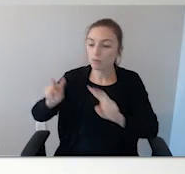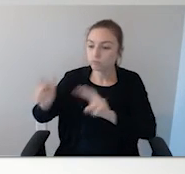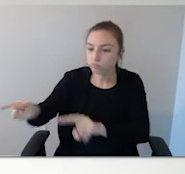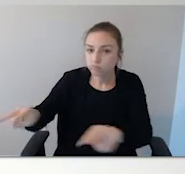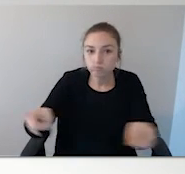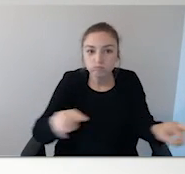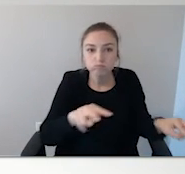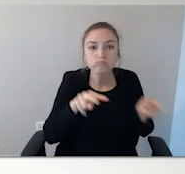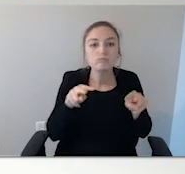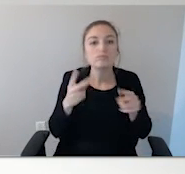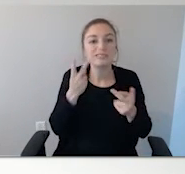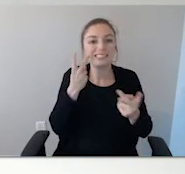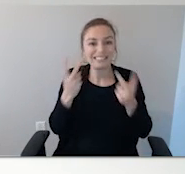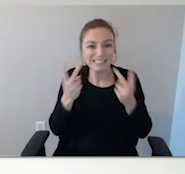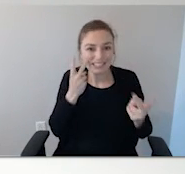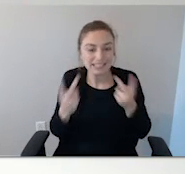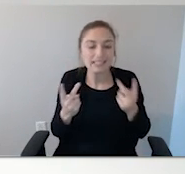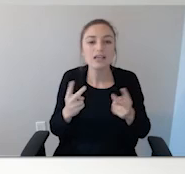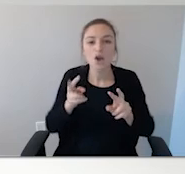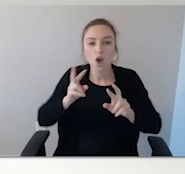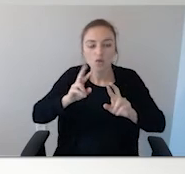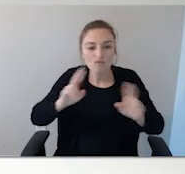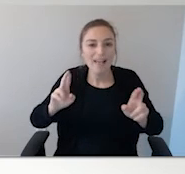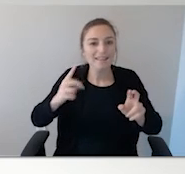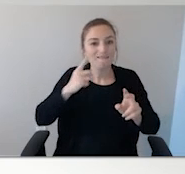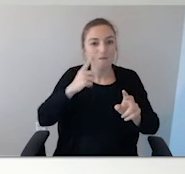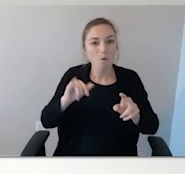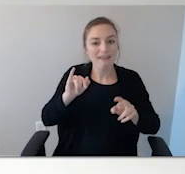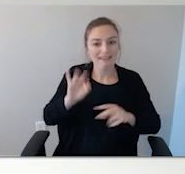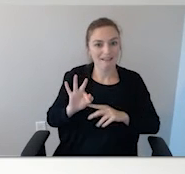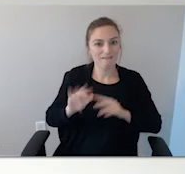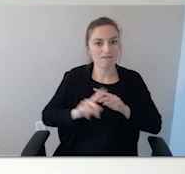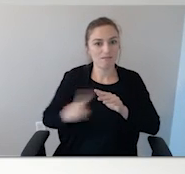environmental modifications have been made to the home, those sorts of things.